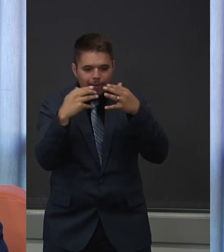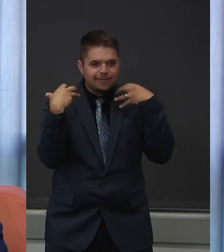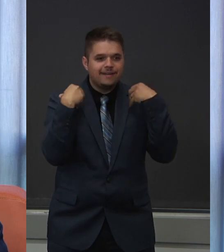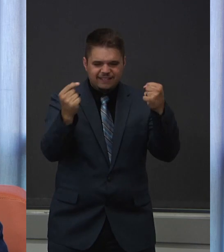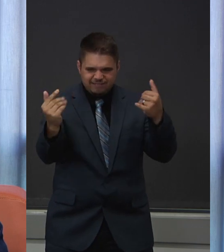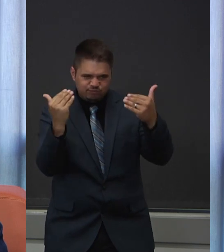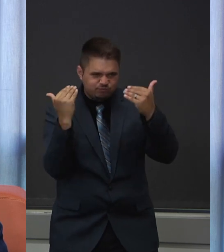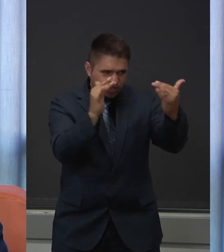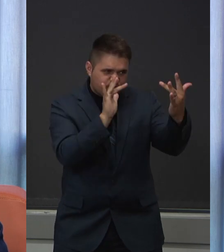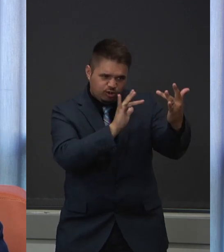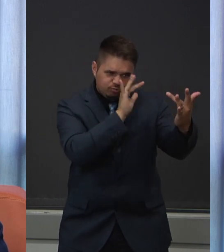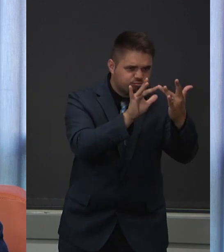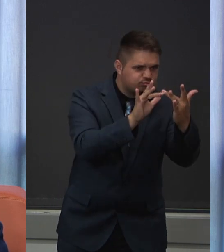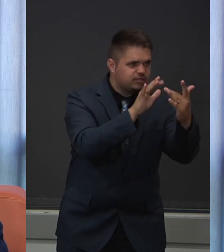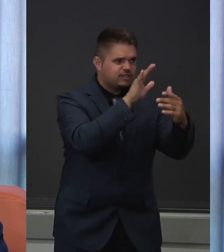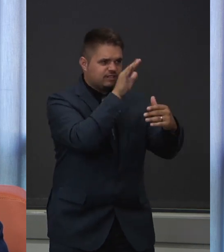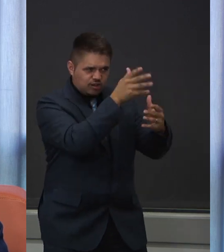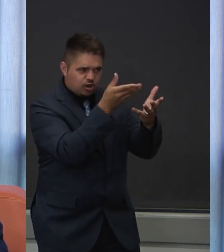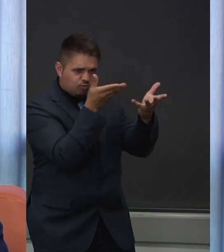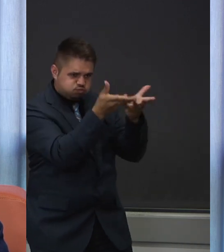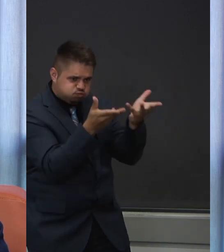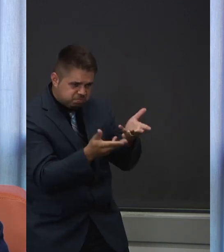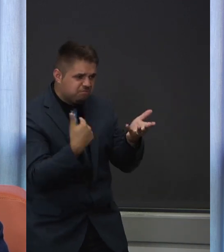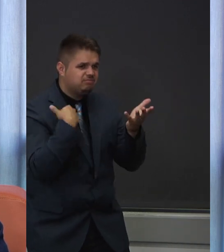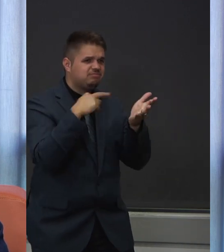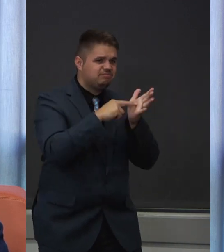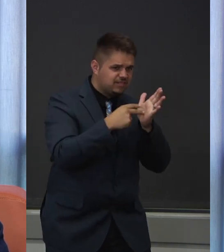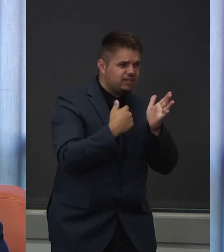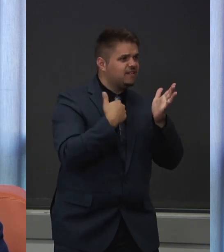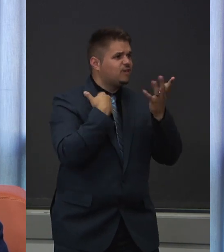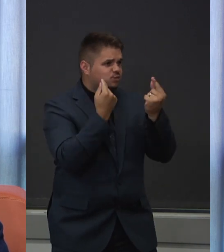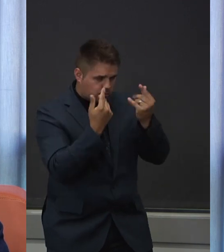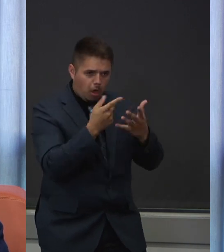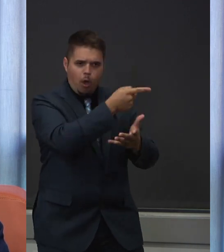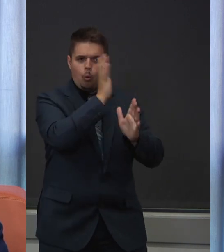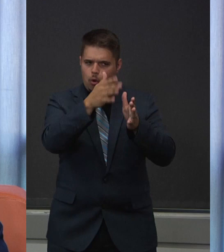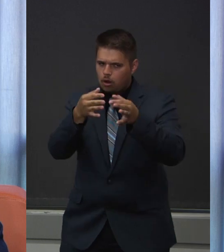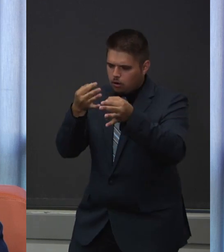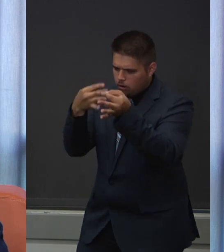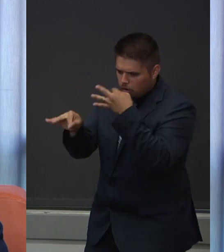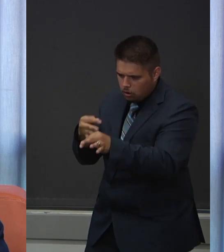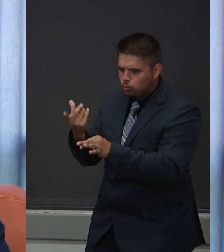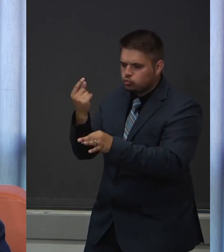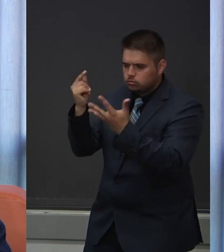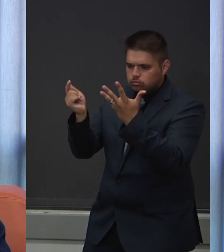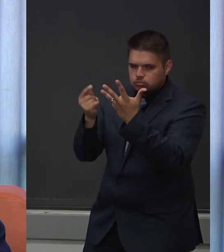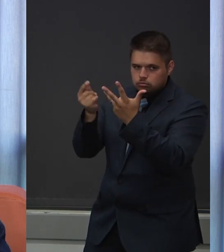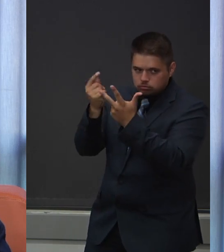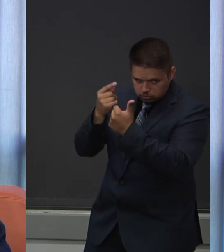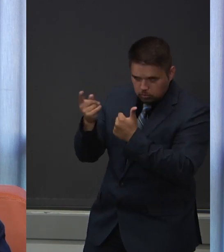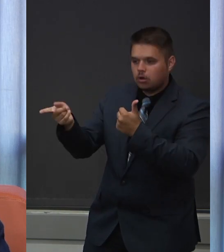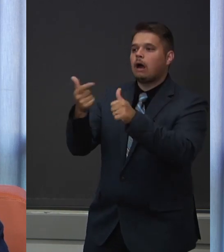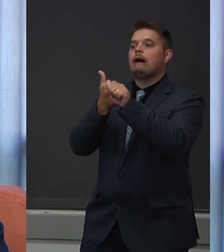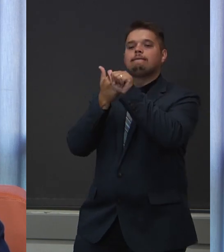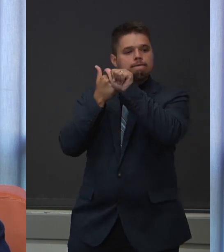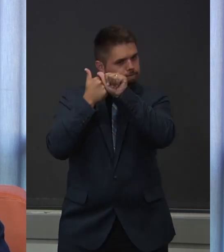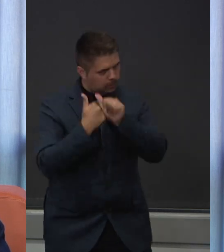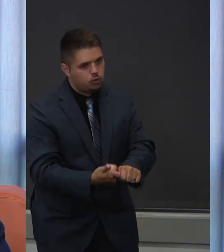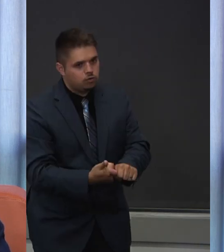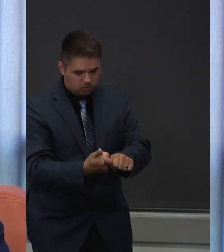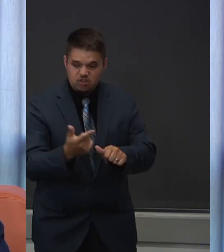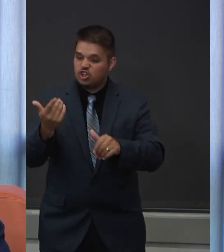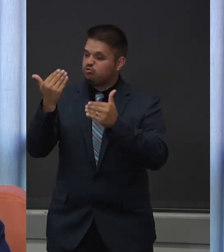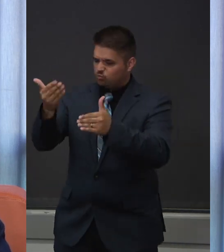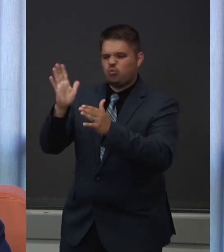information about what that means and what you need to do, which would include self isolation. So